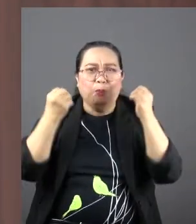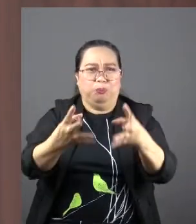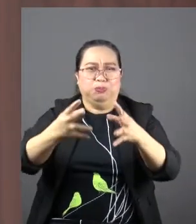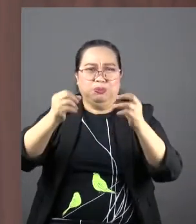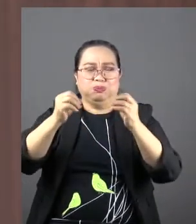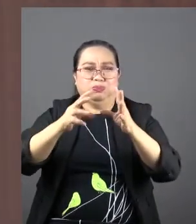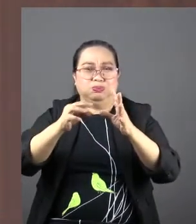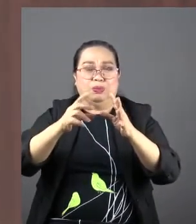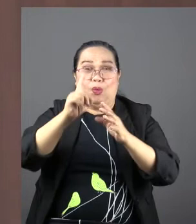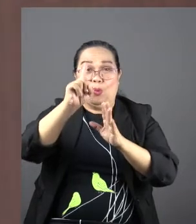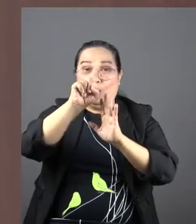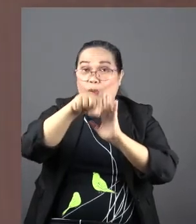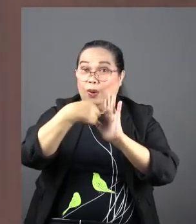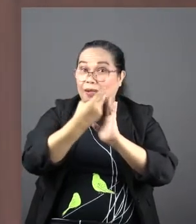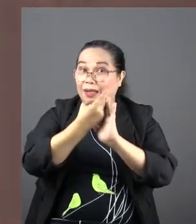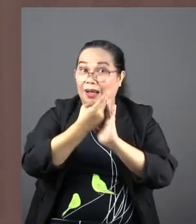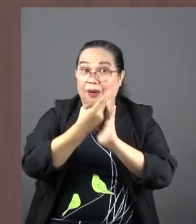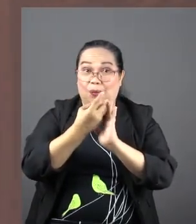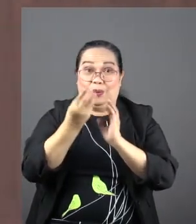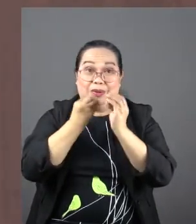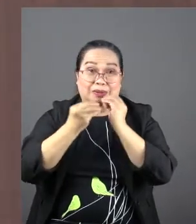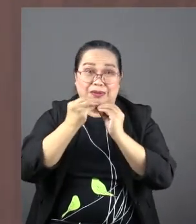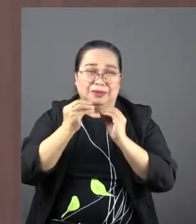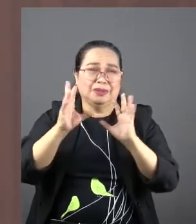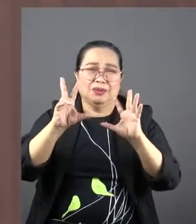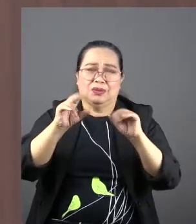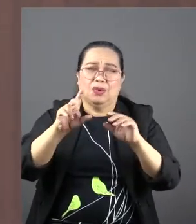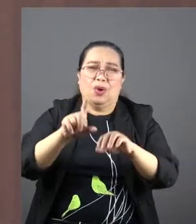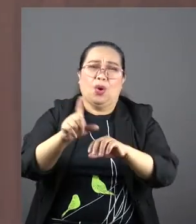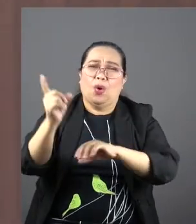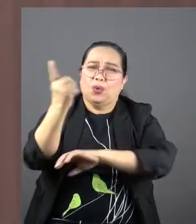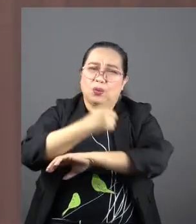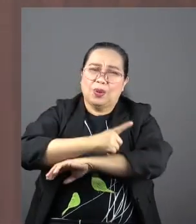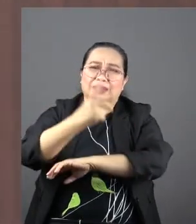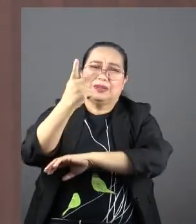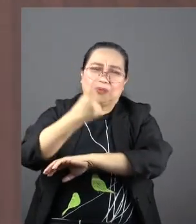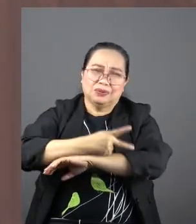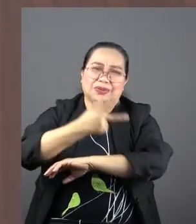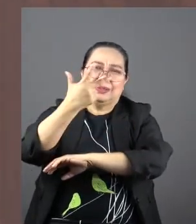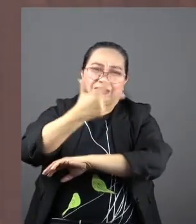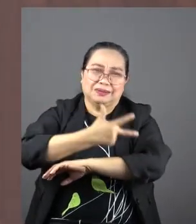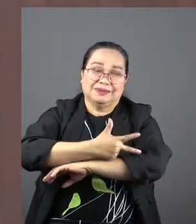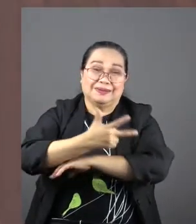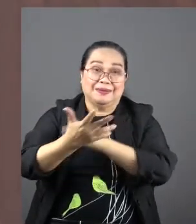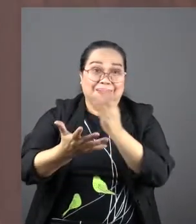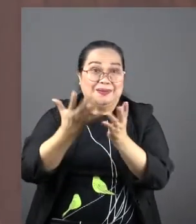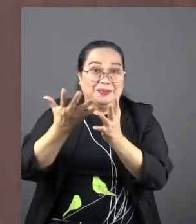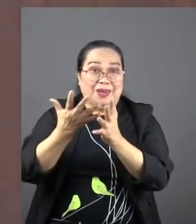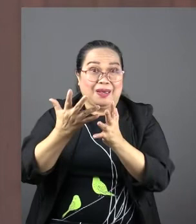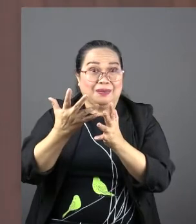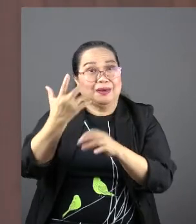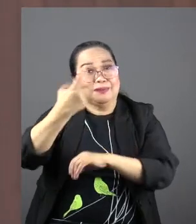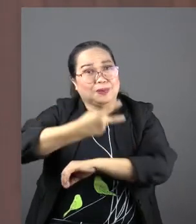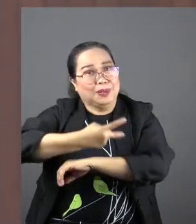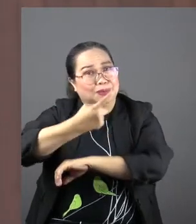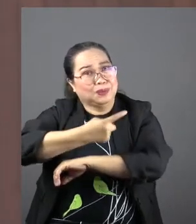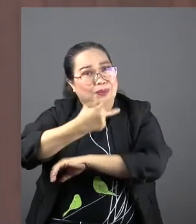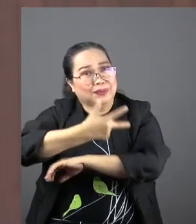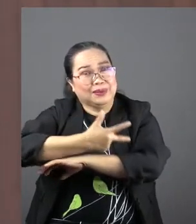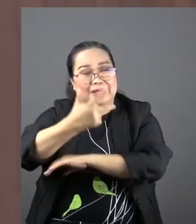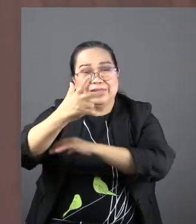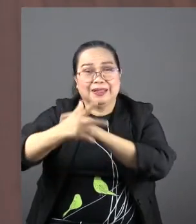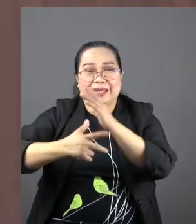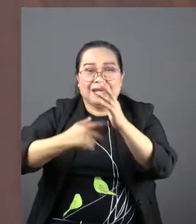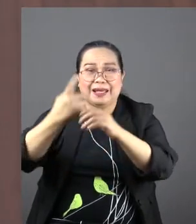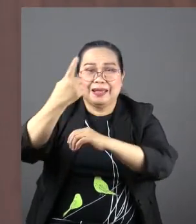were not one hour receptions two hours they lasted days. And so perhaps after a few days of feasting